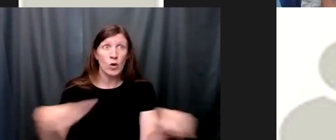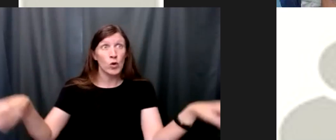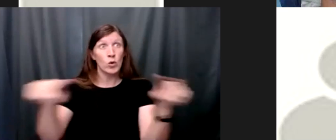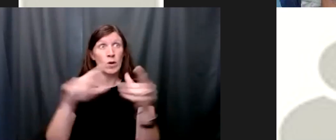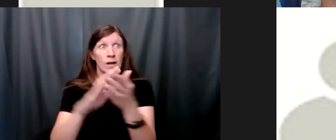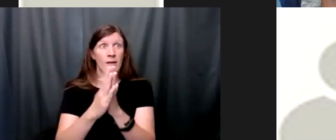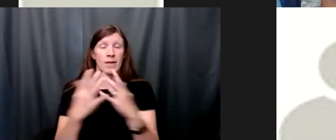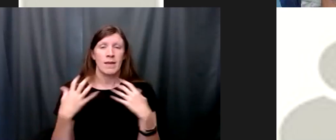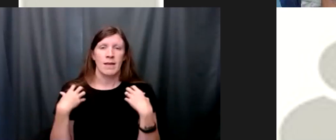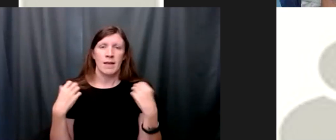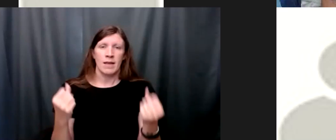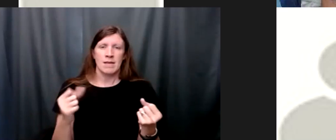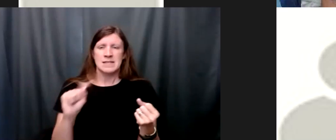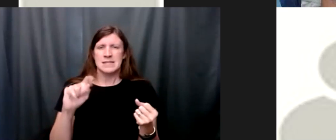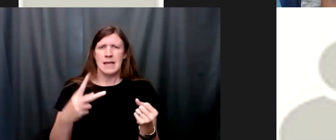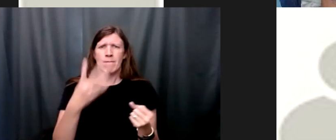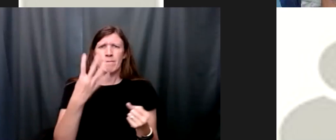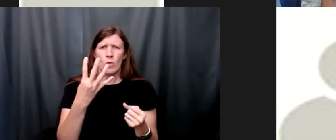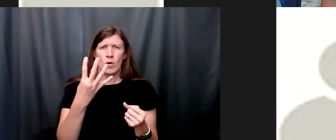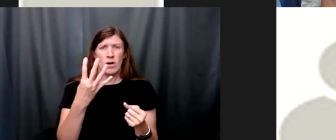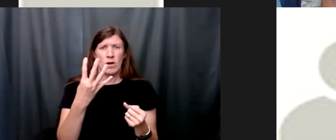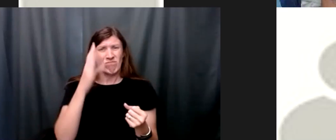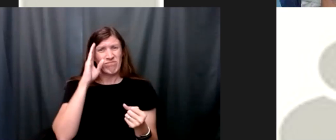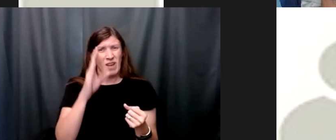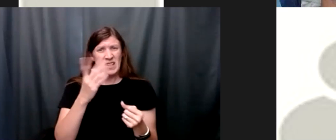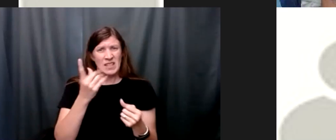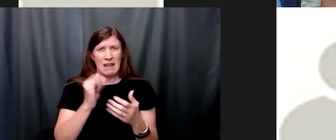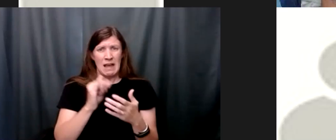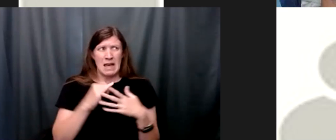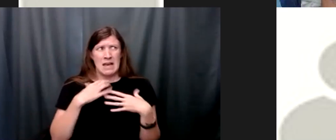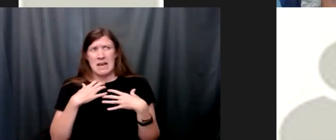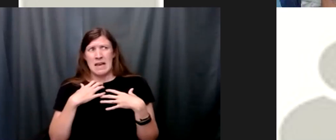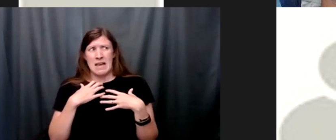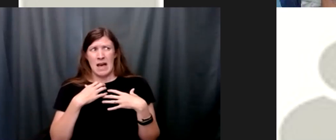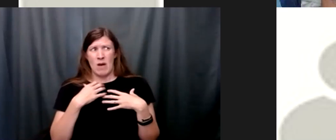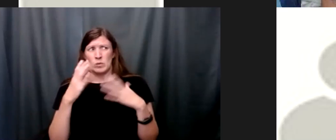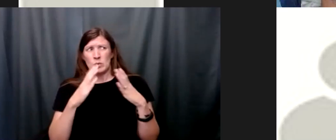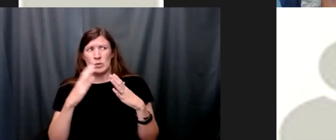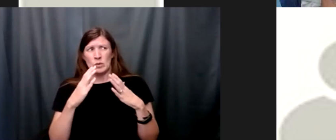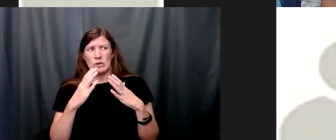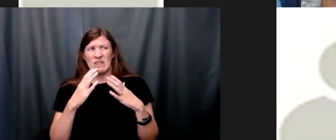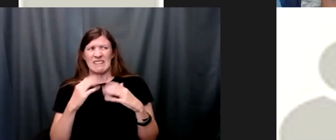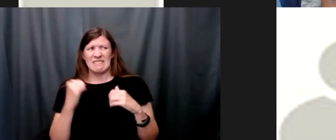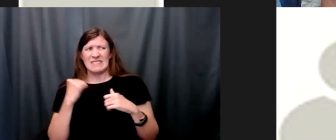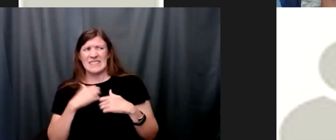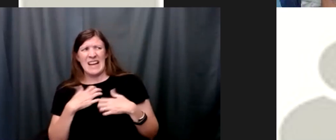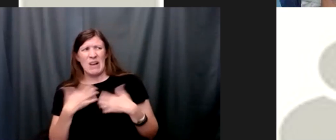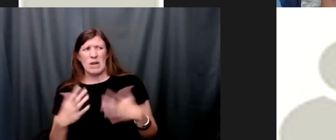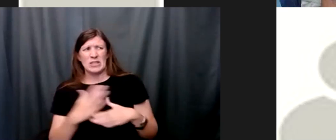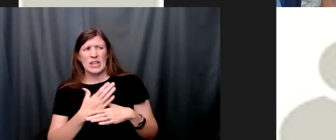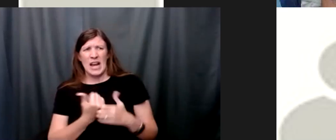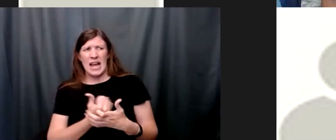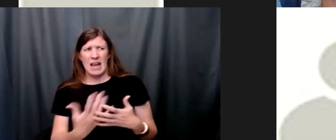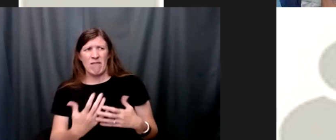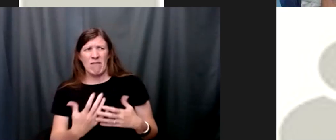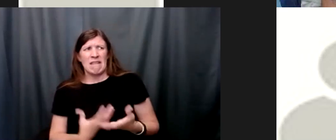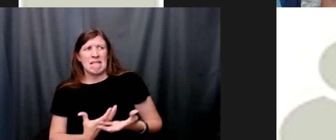when i went through step four i was so worried about what they might think about me i was reluctant to share everything but i can tell you at